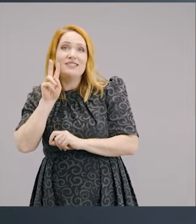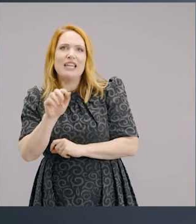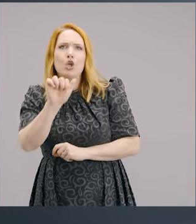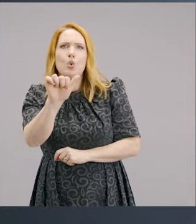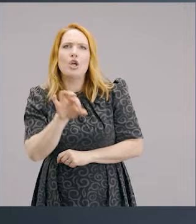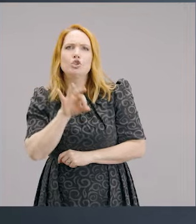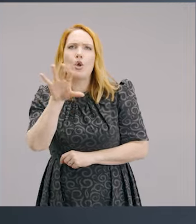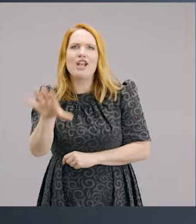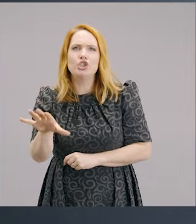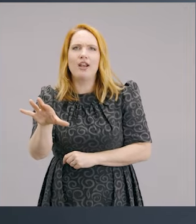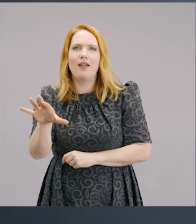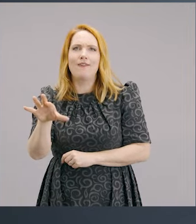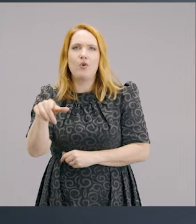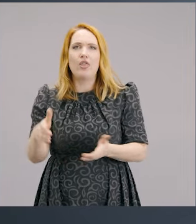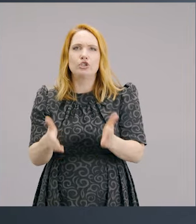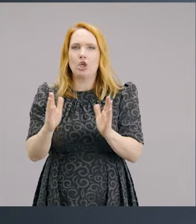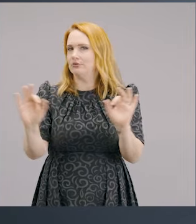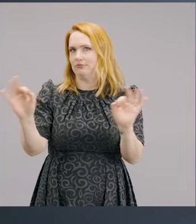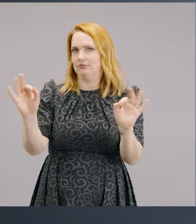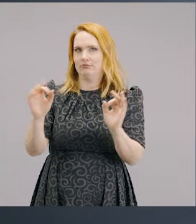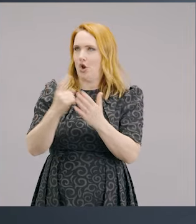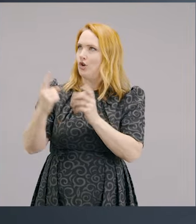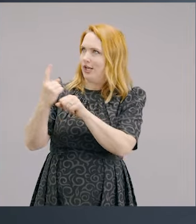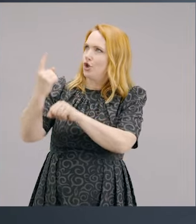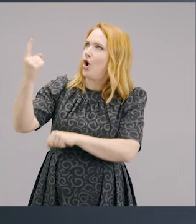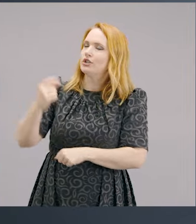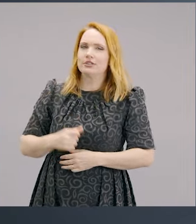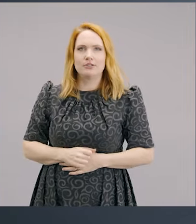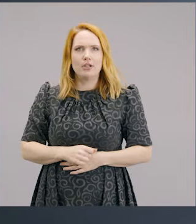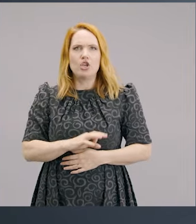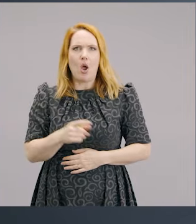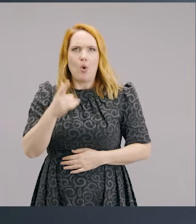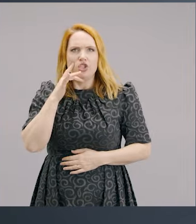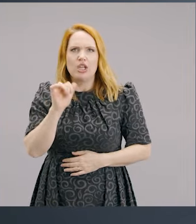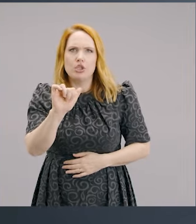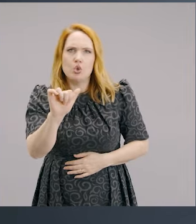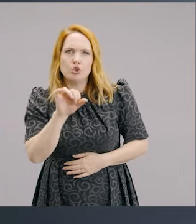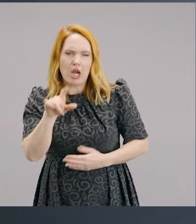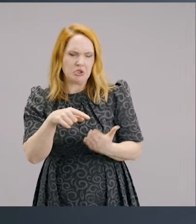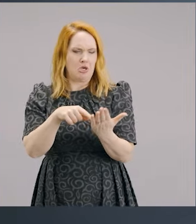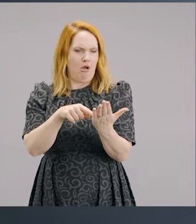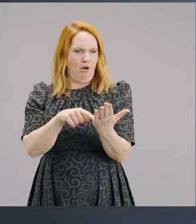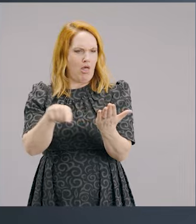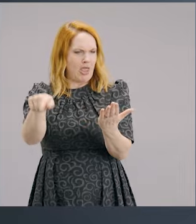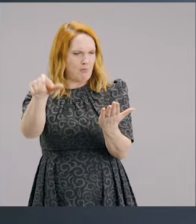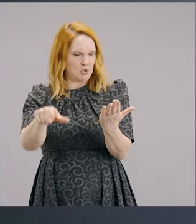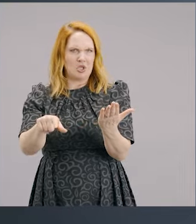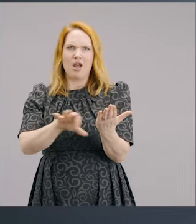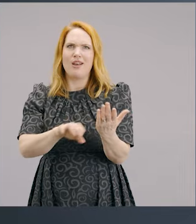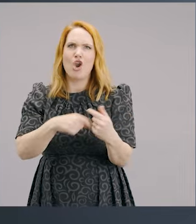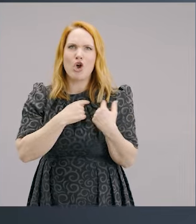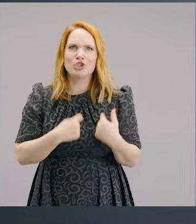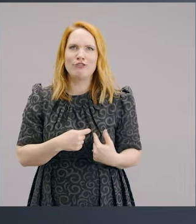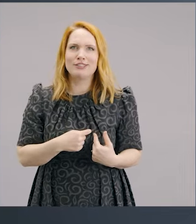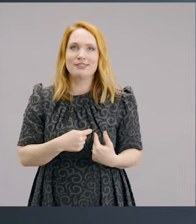Nobody goes into your account and sees what you give. Only God. Nobody goes and checks and nobody says, oh,